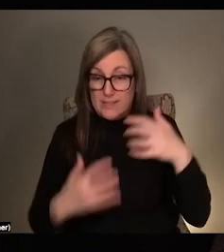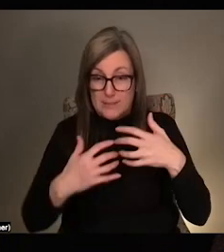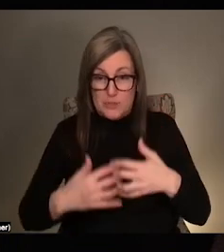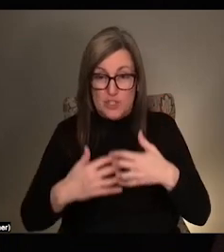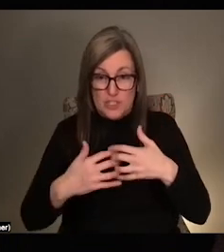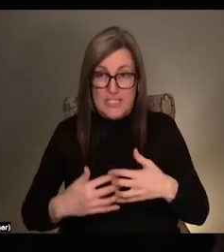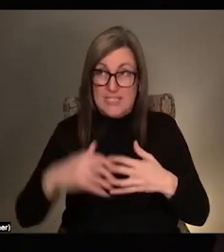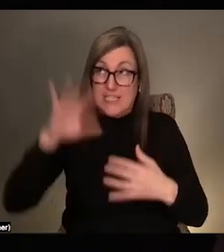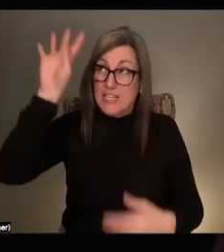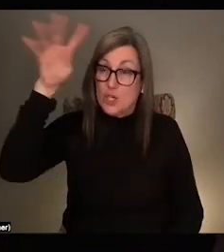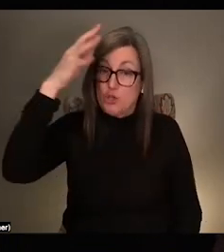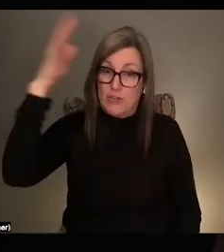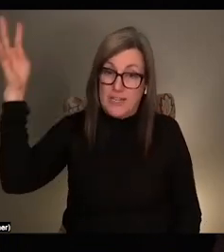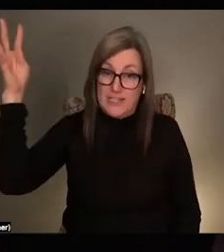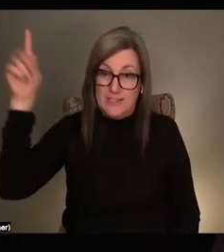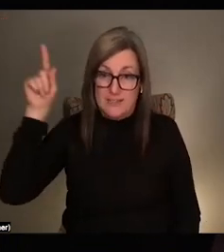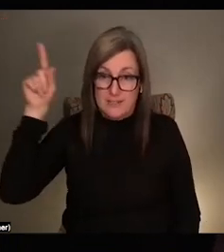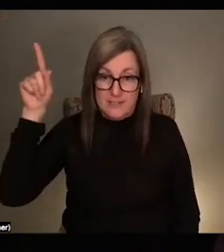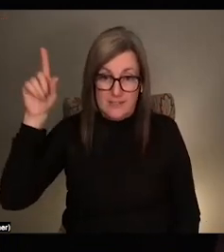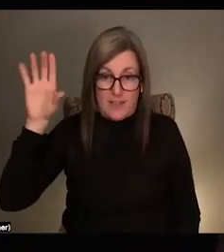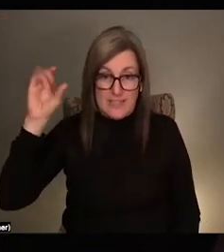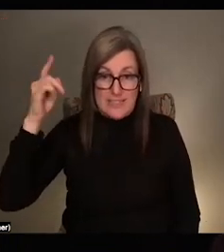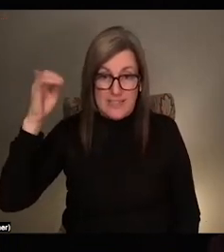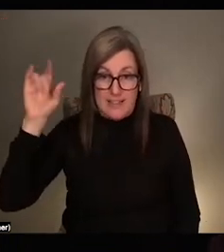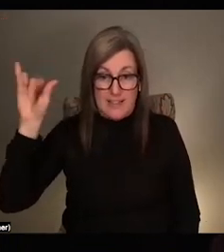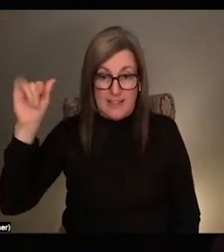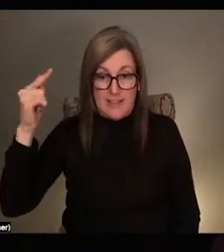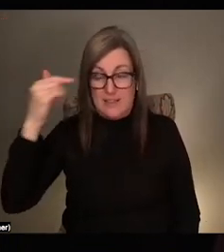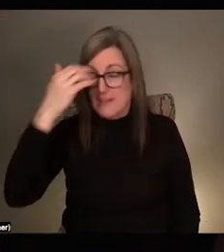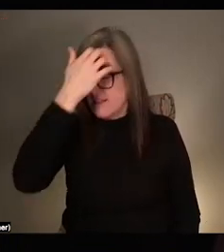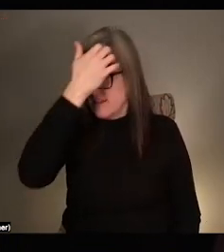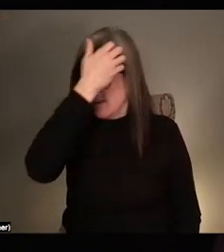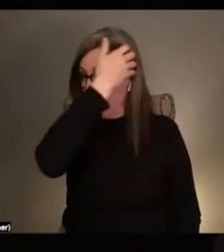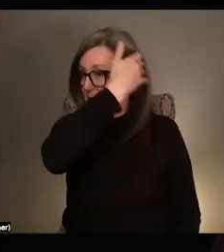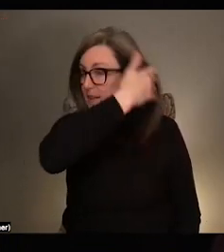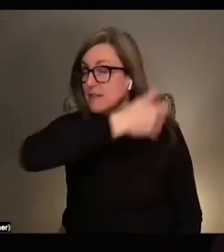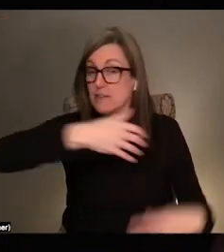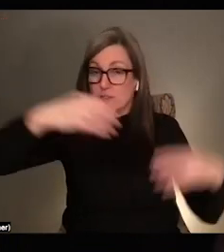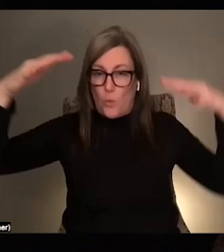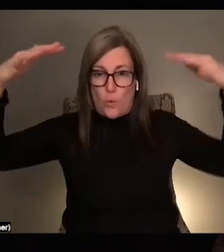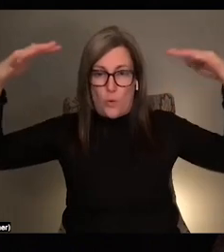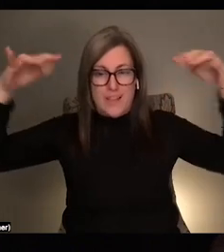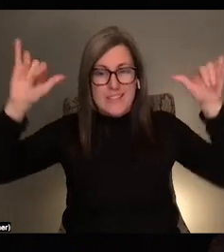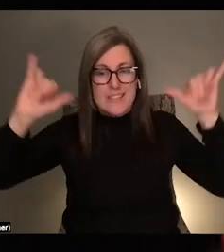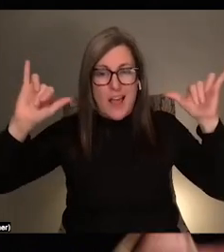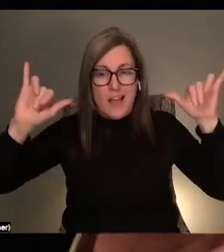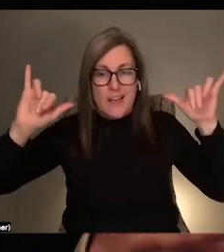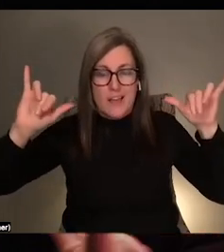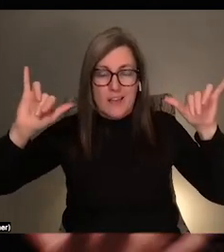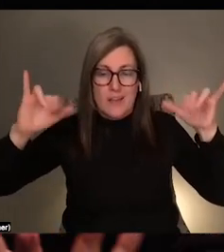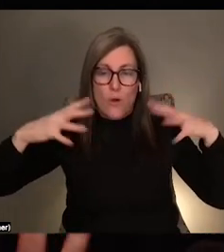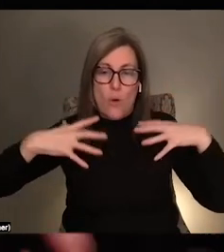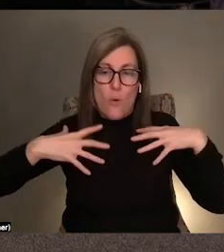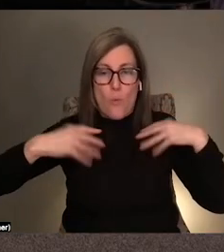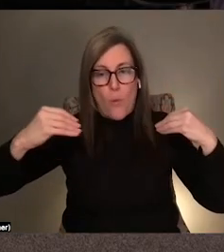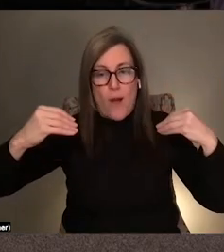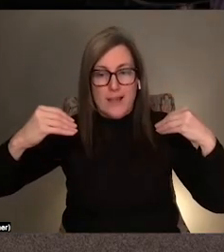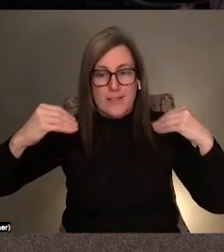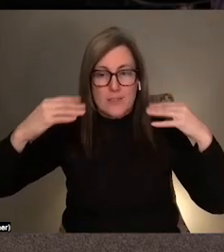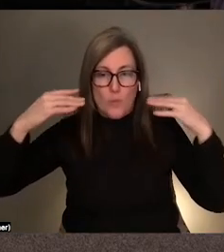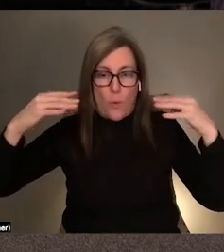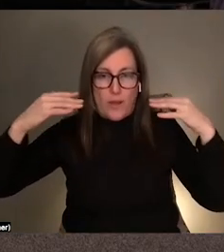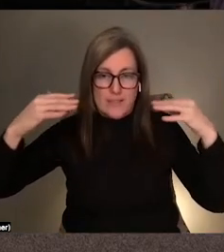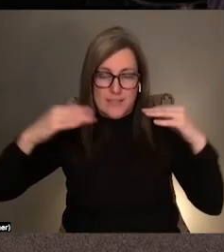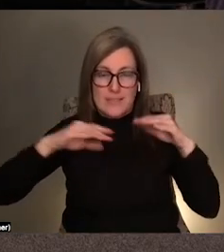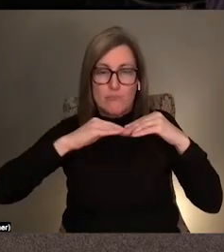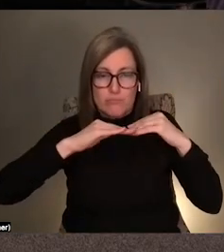Um, and, uh, they, yeah, they basically emit like white noise and I mean, I can like talk, talk, talk about the work. Okay.